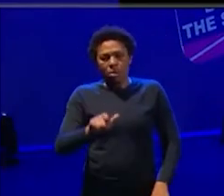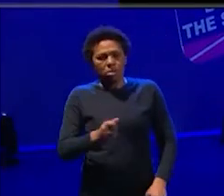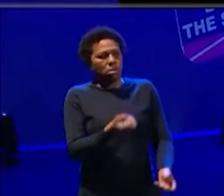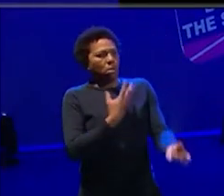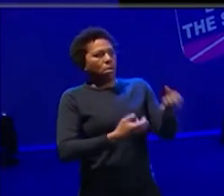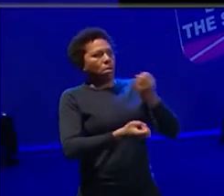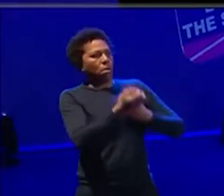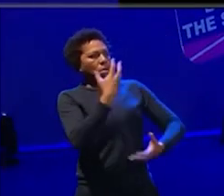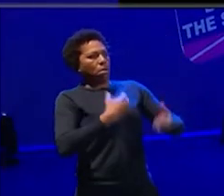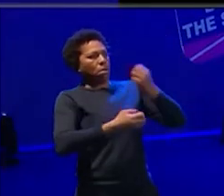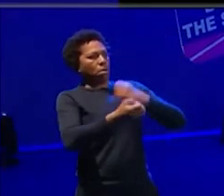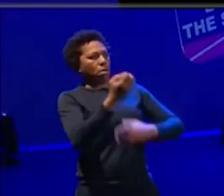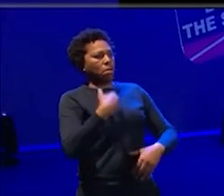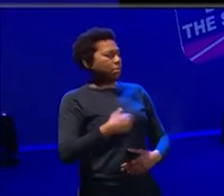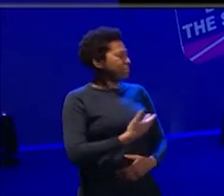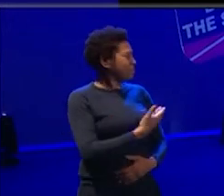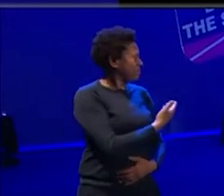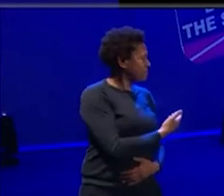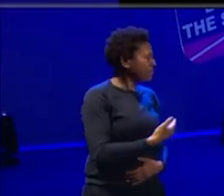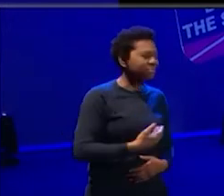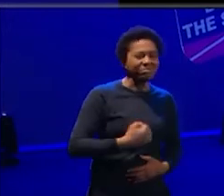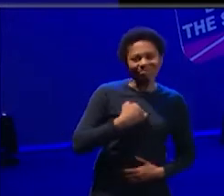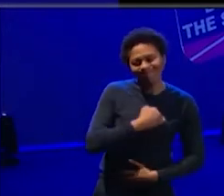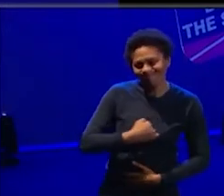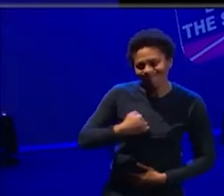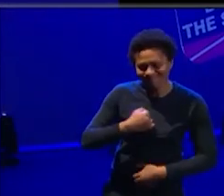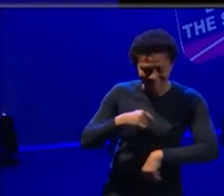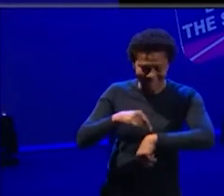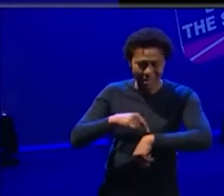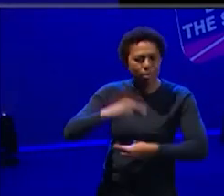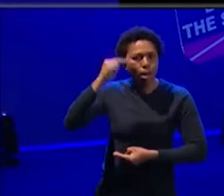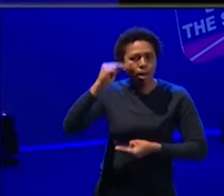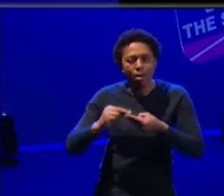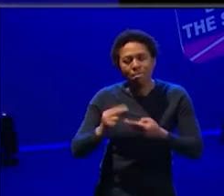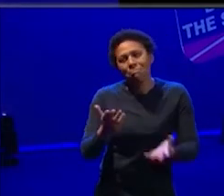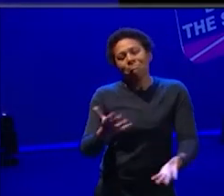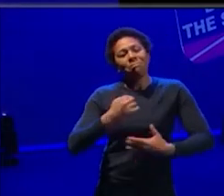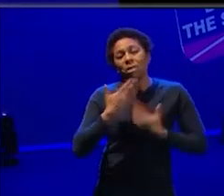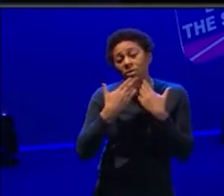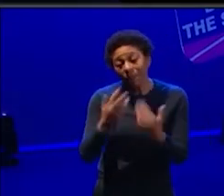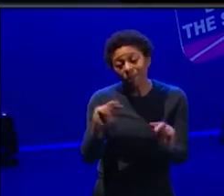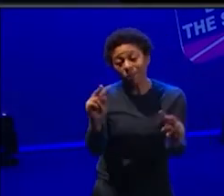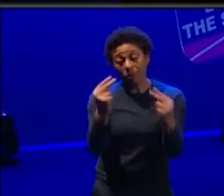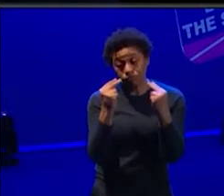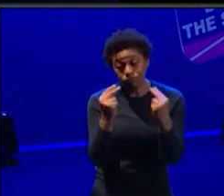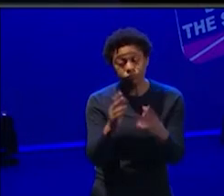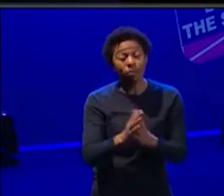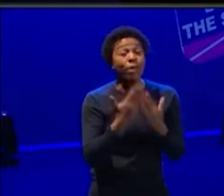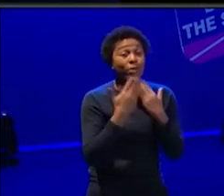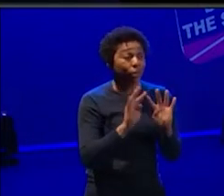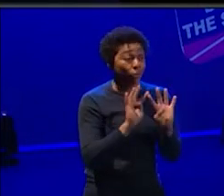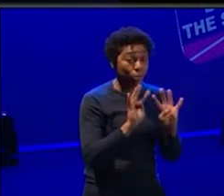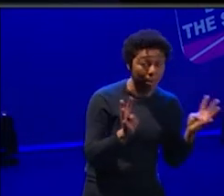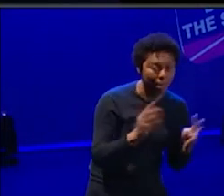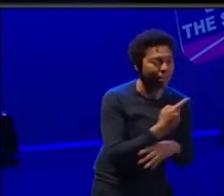I'm really sorry, but I'm going to have to cut us off there just because of timing, but thank you so much. Genuinely on a personal